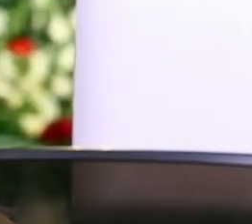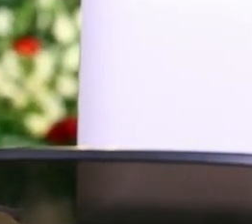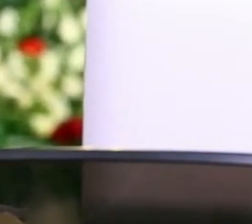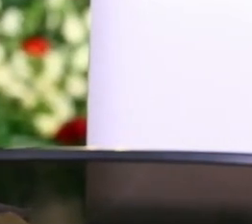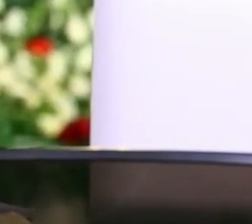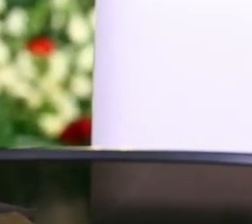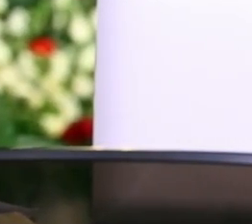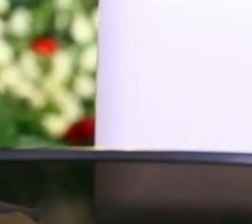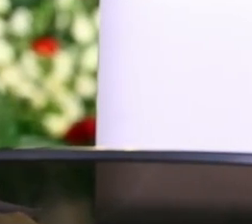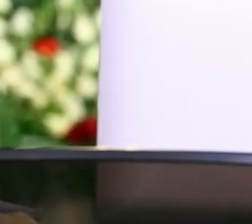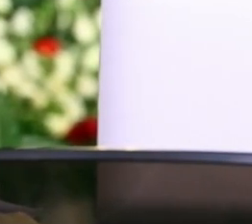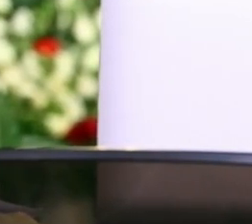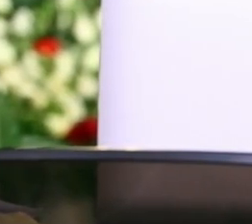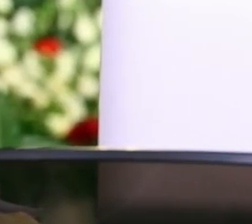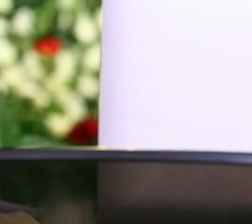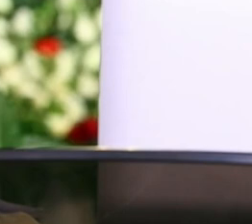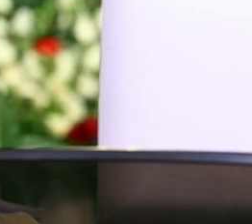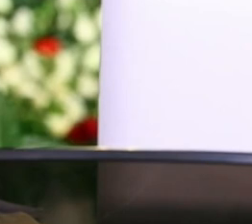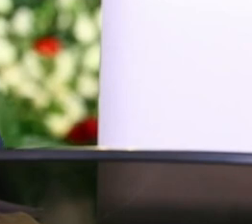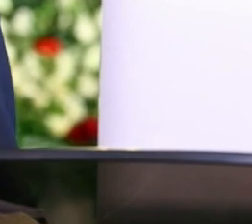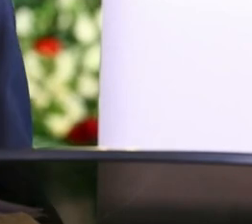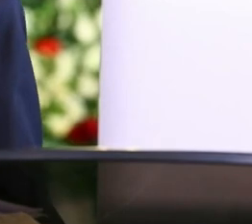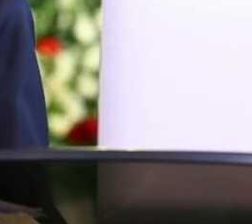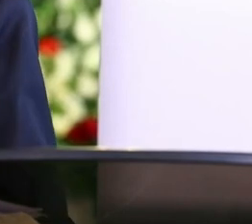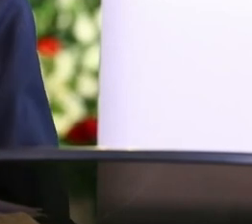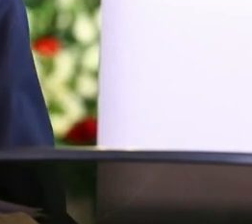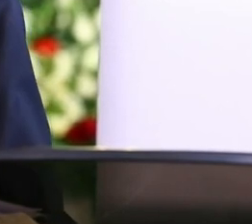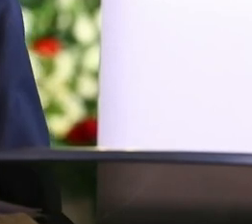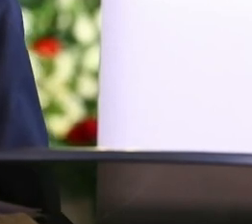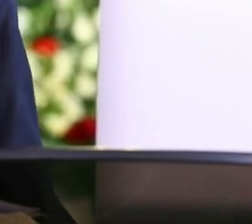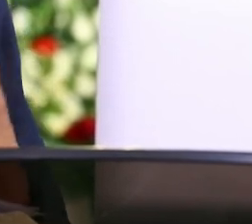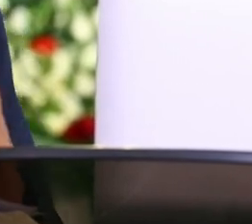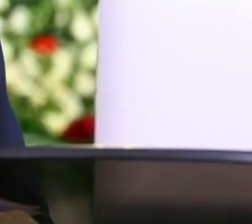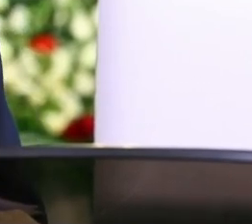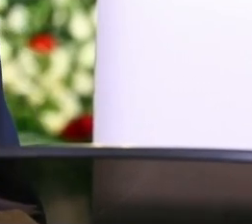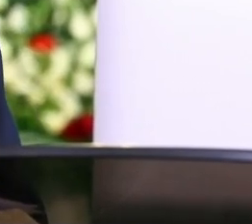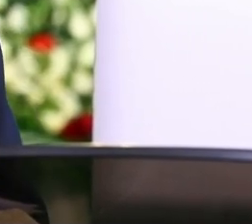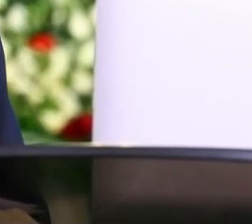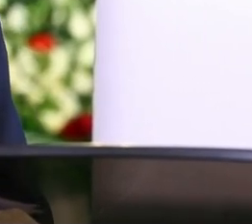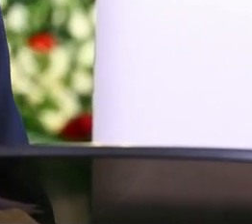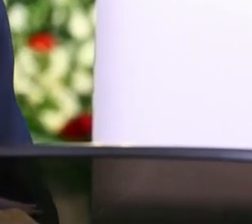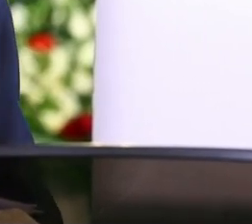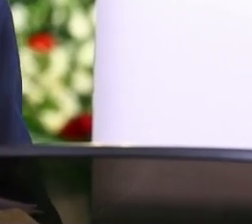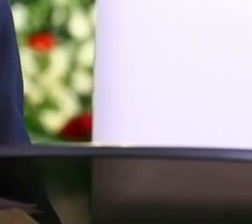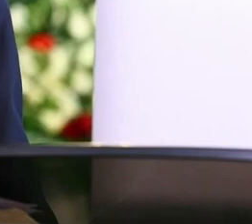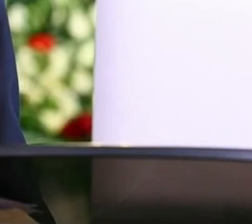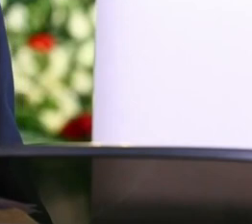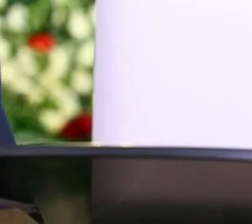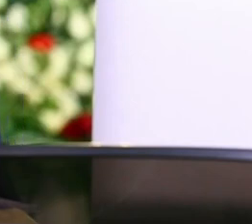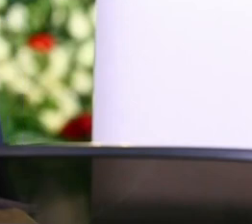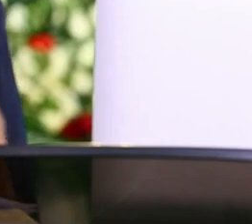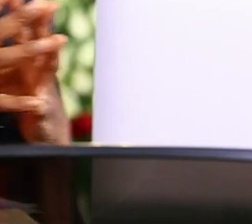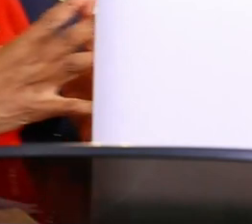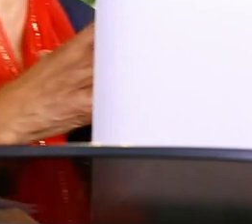if you are to maybe give some sanctions please do it but what do we